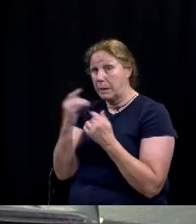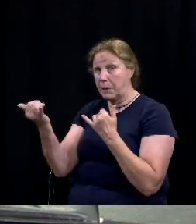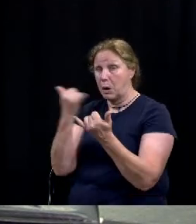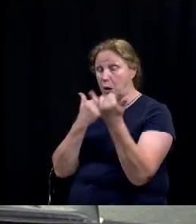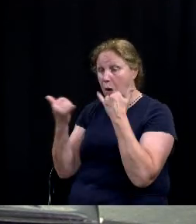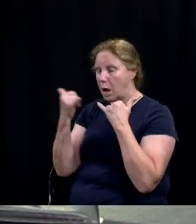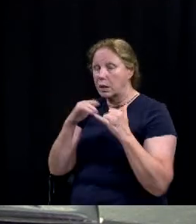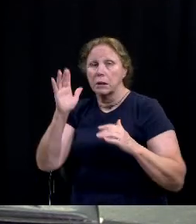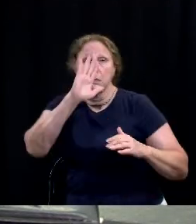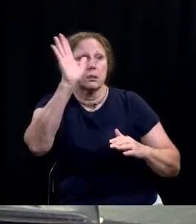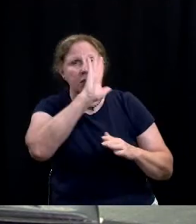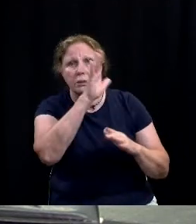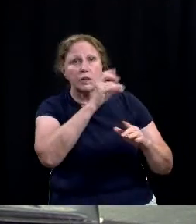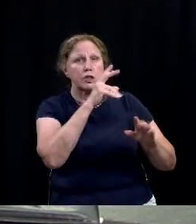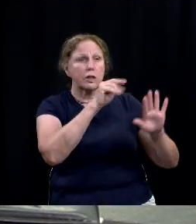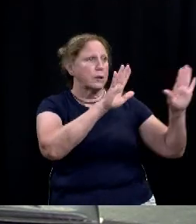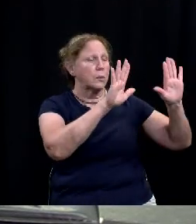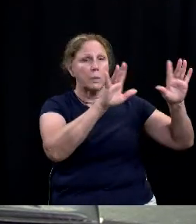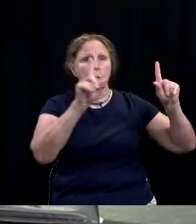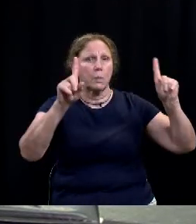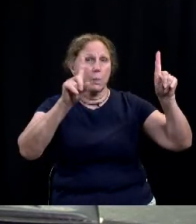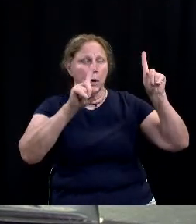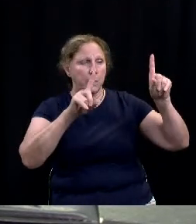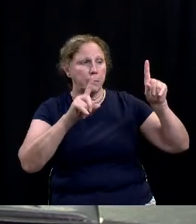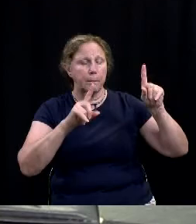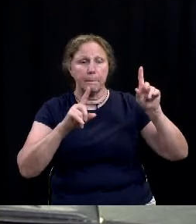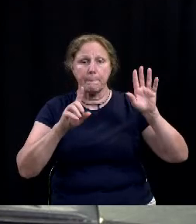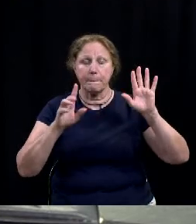yeah okay um